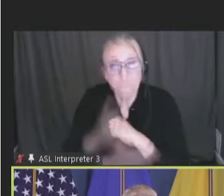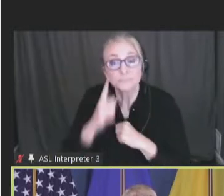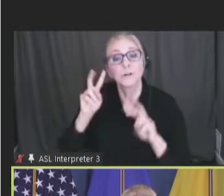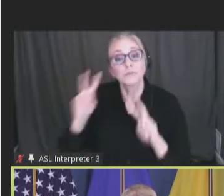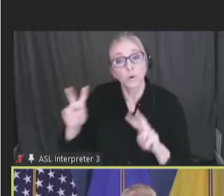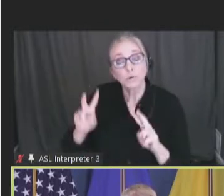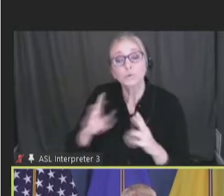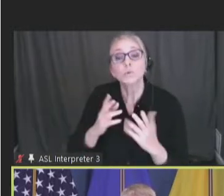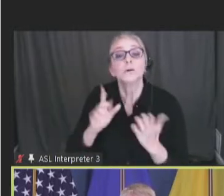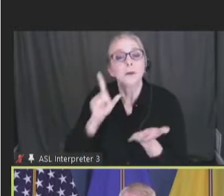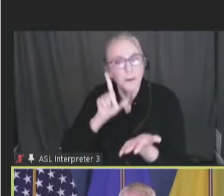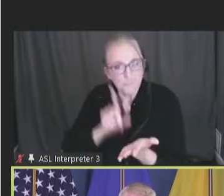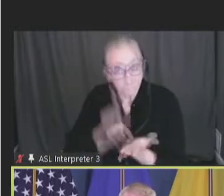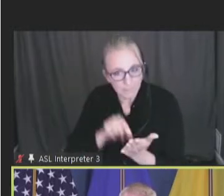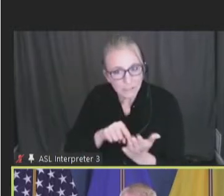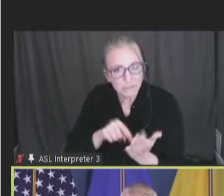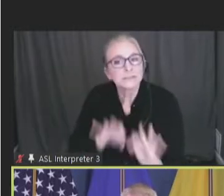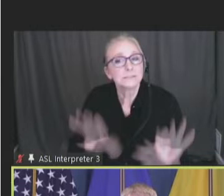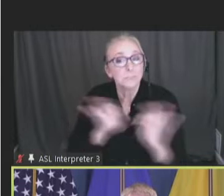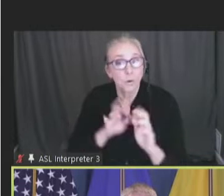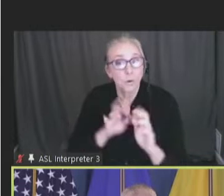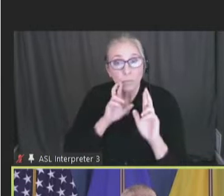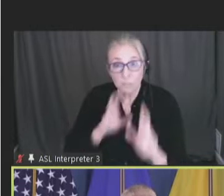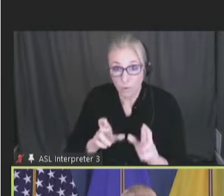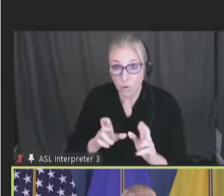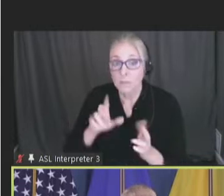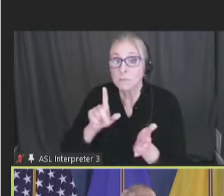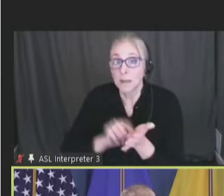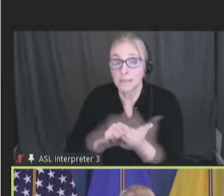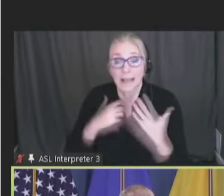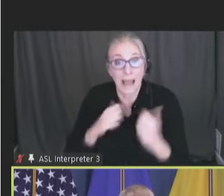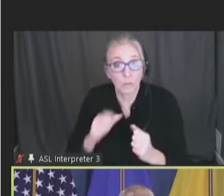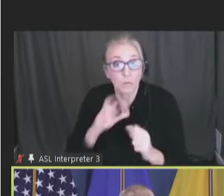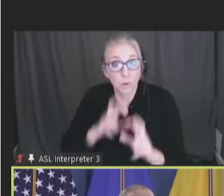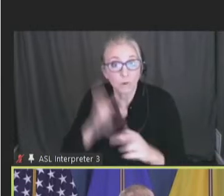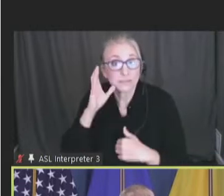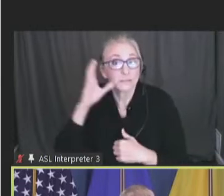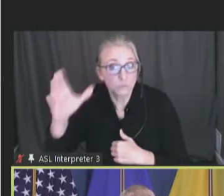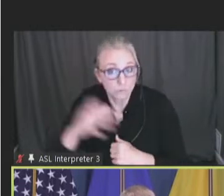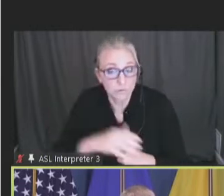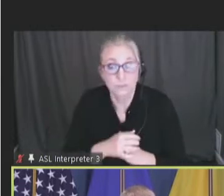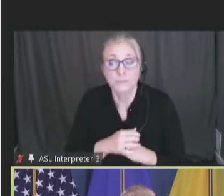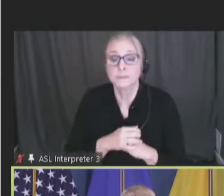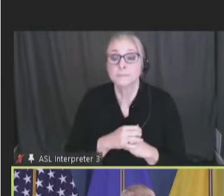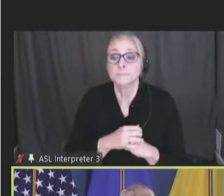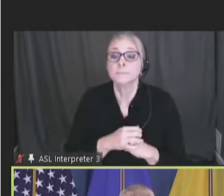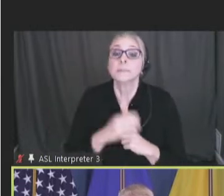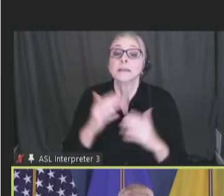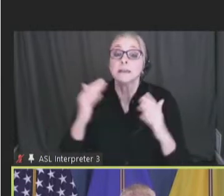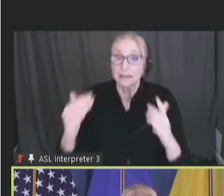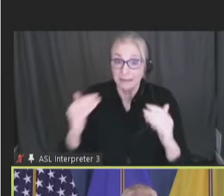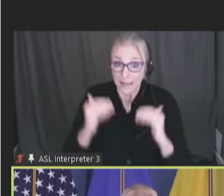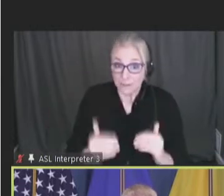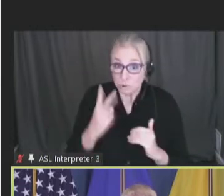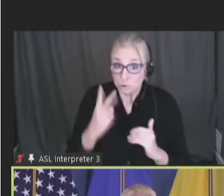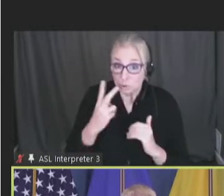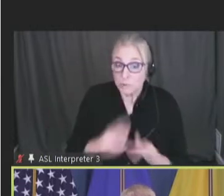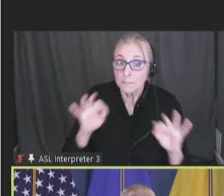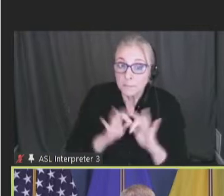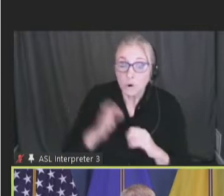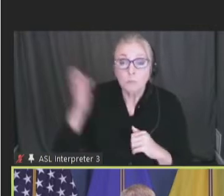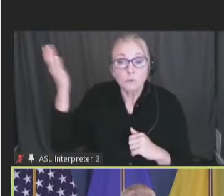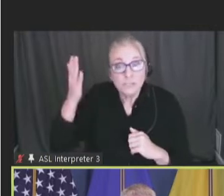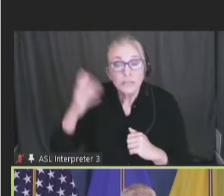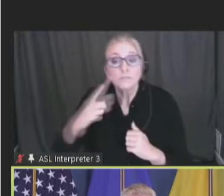to the publication of this important report in Public Health Reports in the near future. We next heard two important presentations reviewing